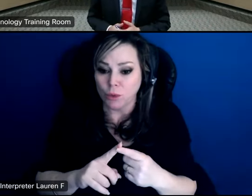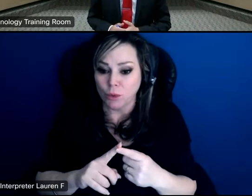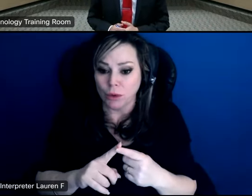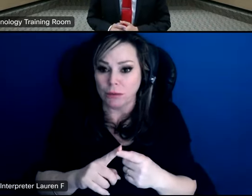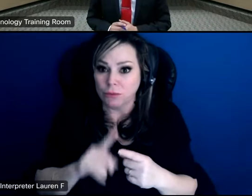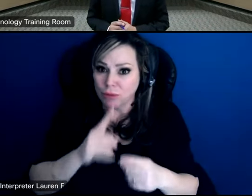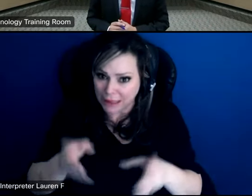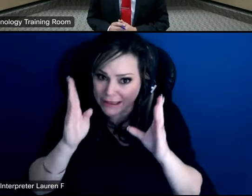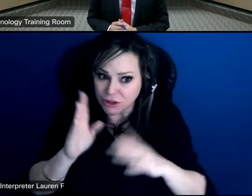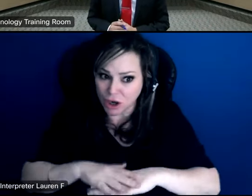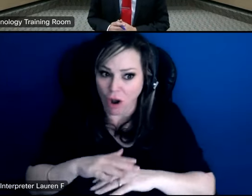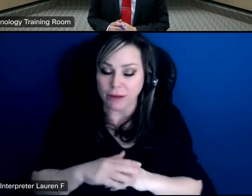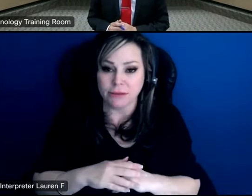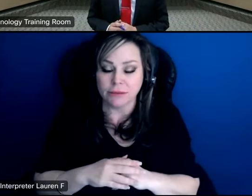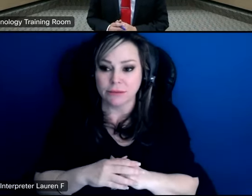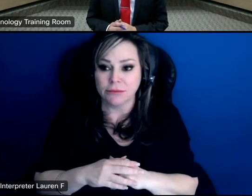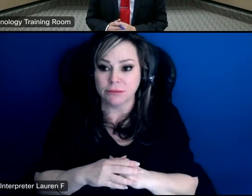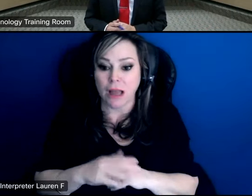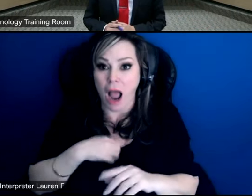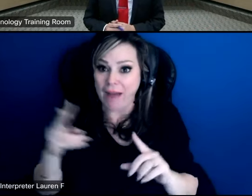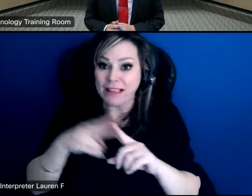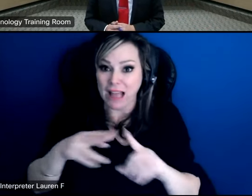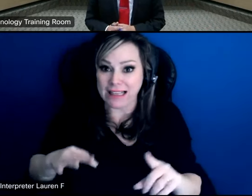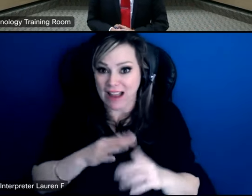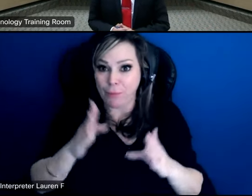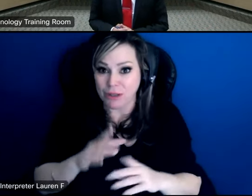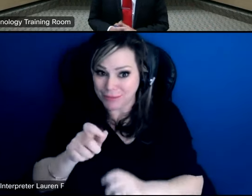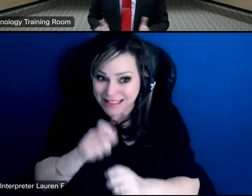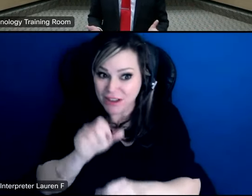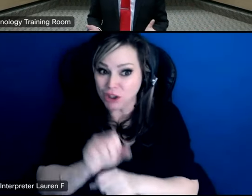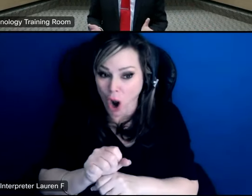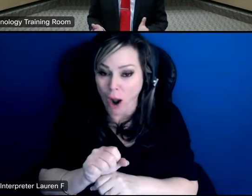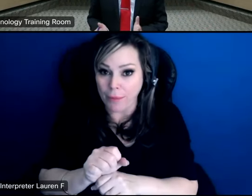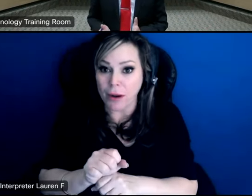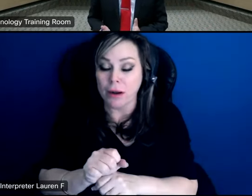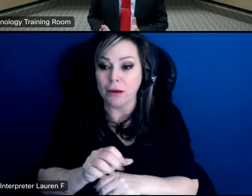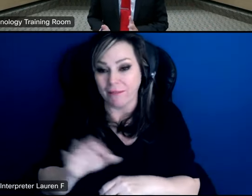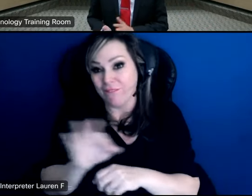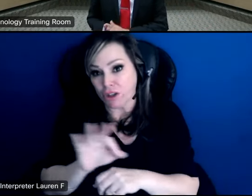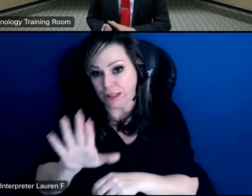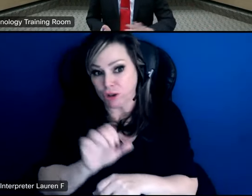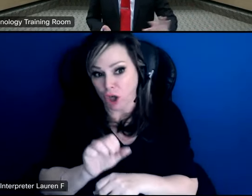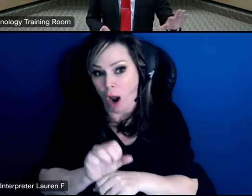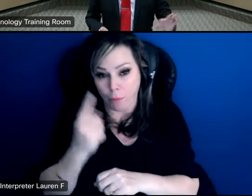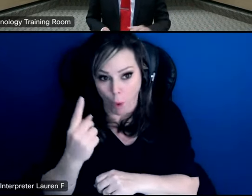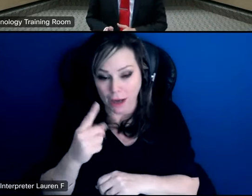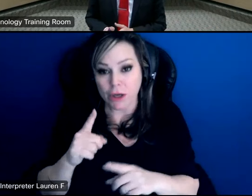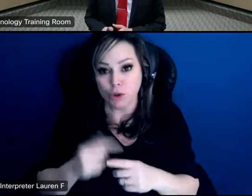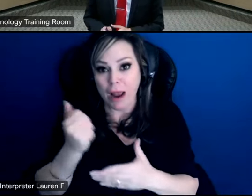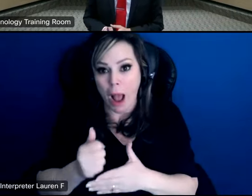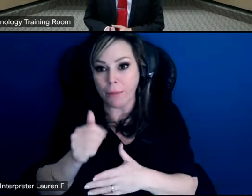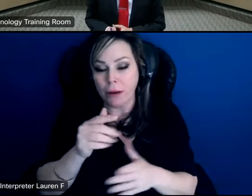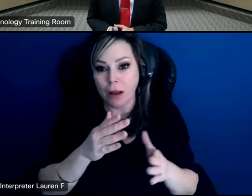attention to and i have actually assigned a staff person whose job is going to be one of their functions is going to be is to help carry us through